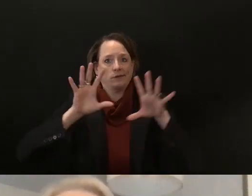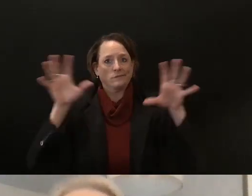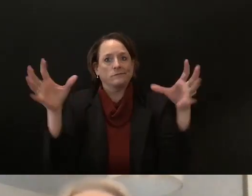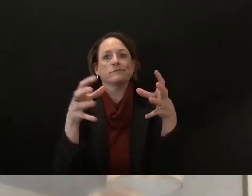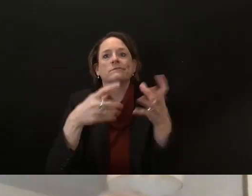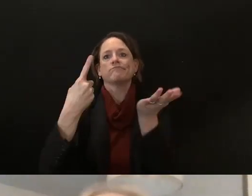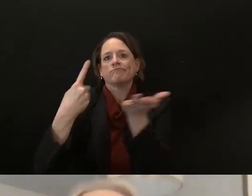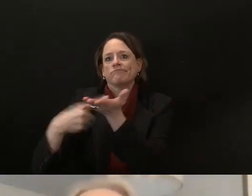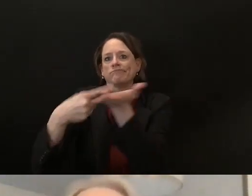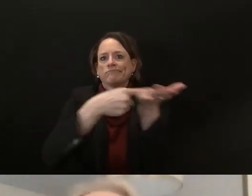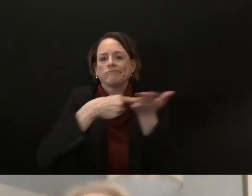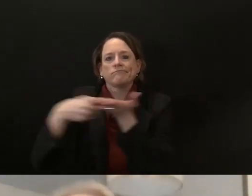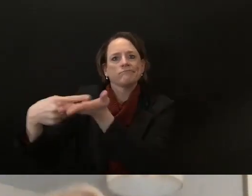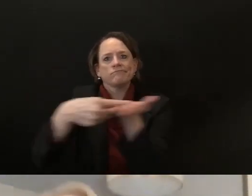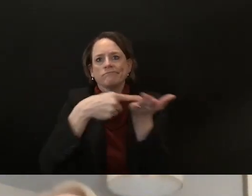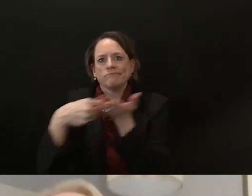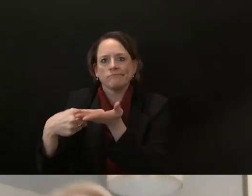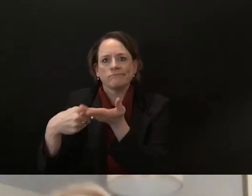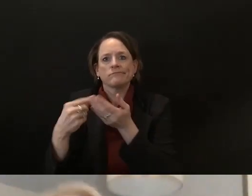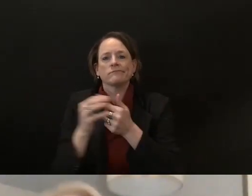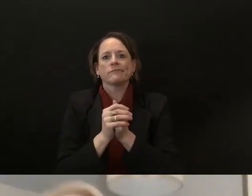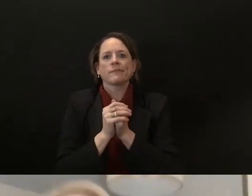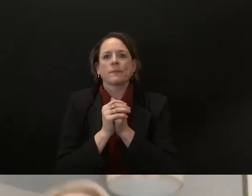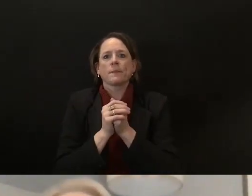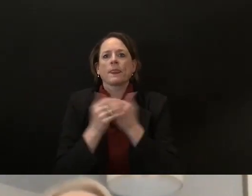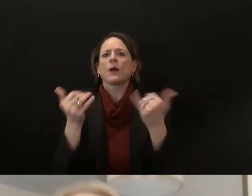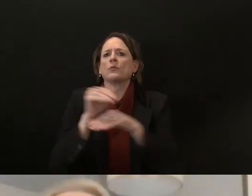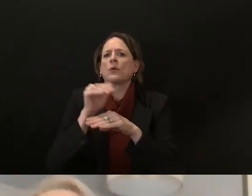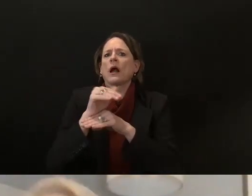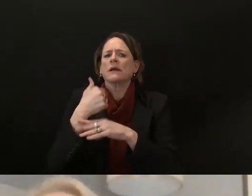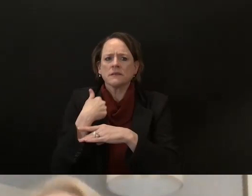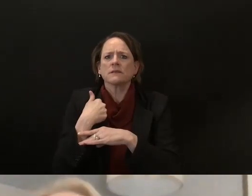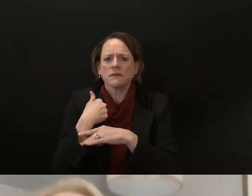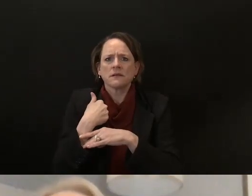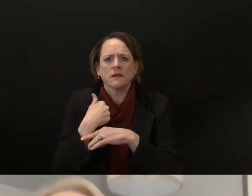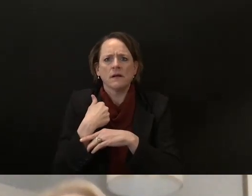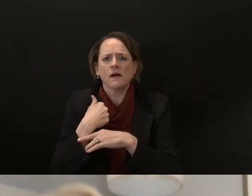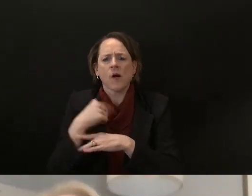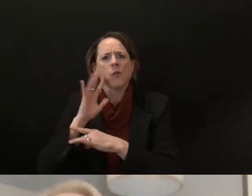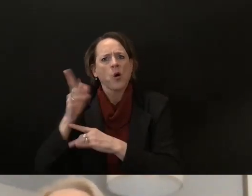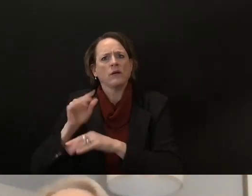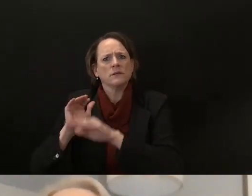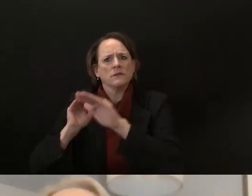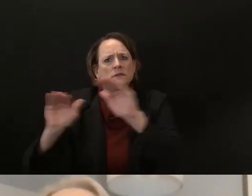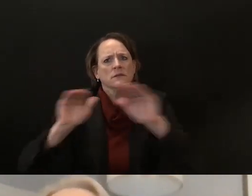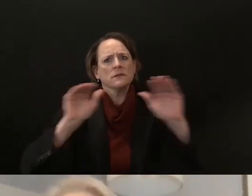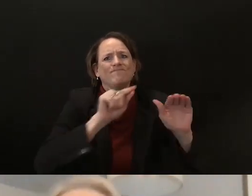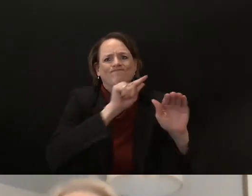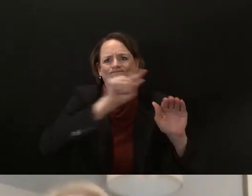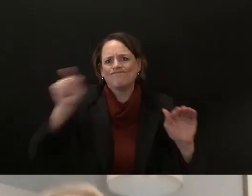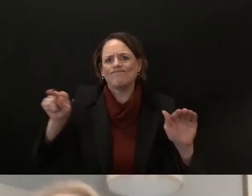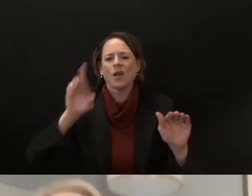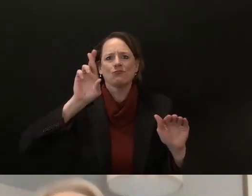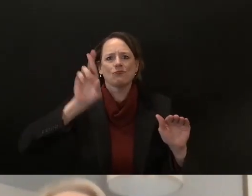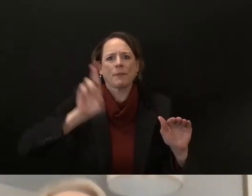uh your legislators or have your friends and and family call republican legislators if you support the the mask